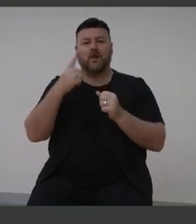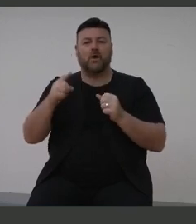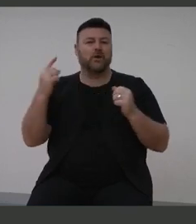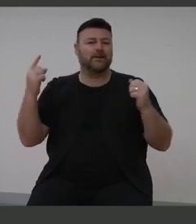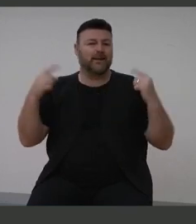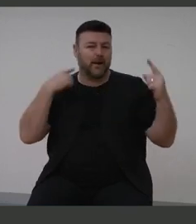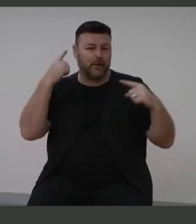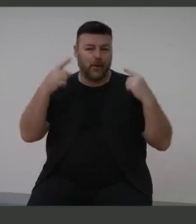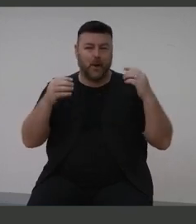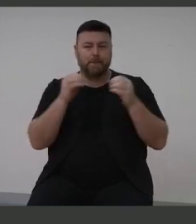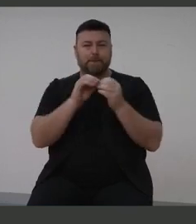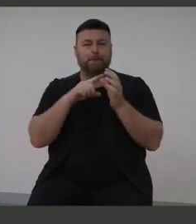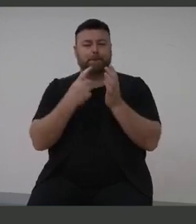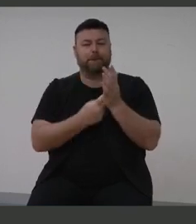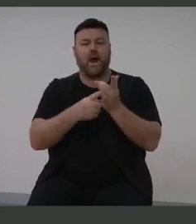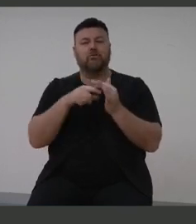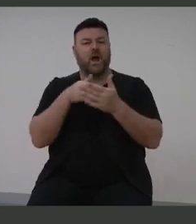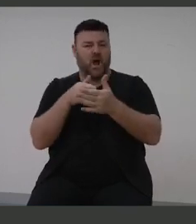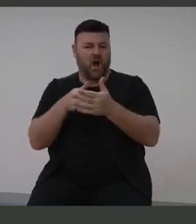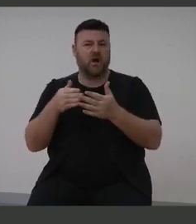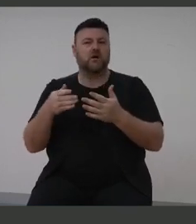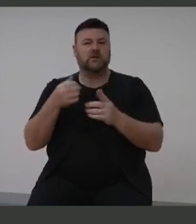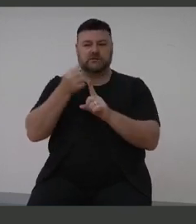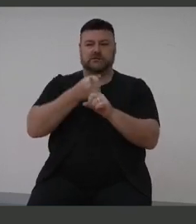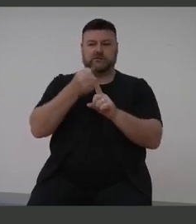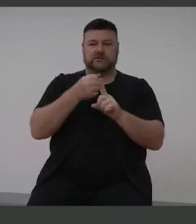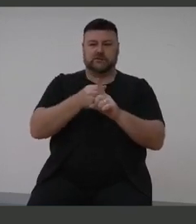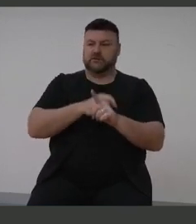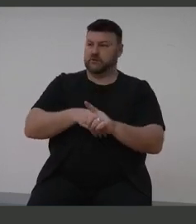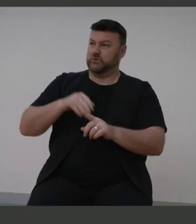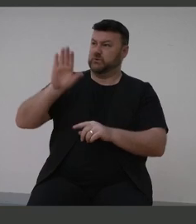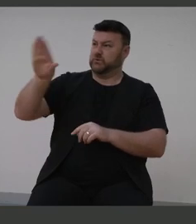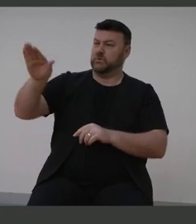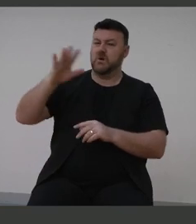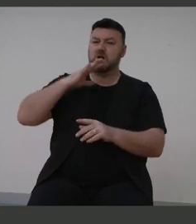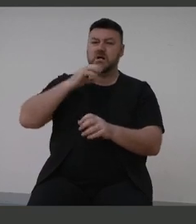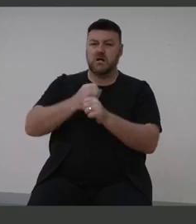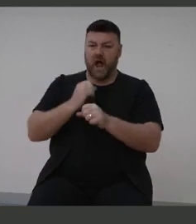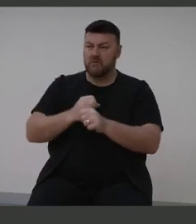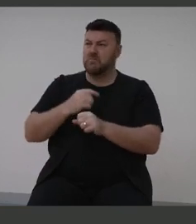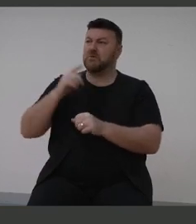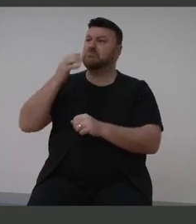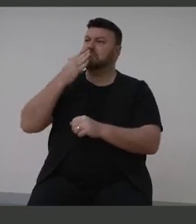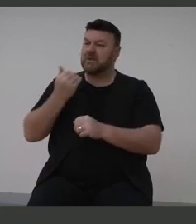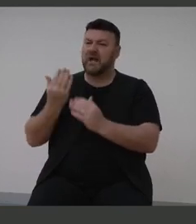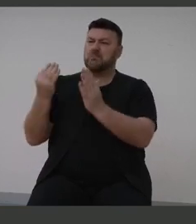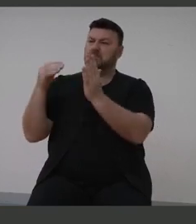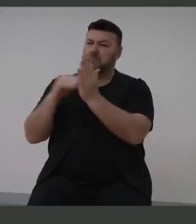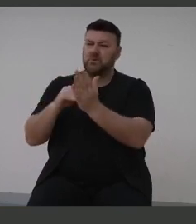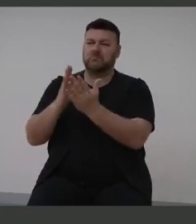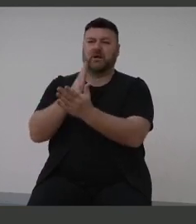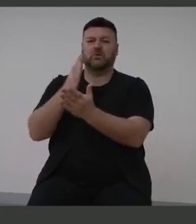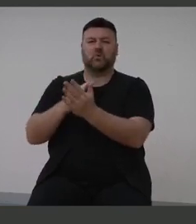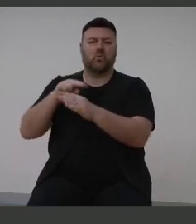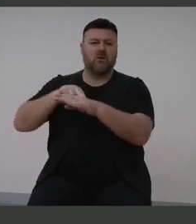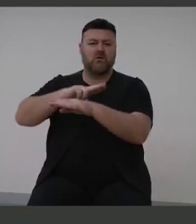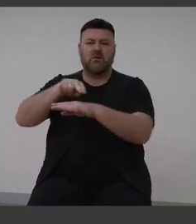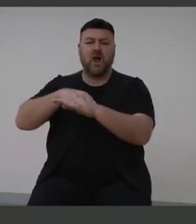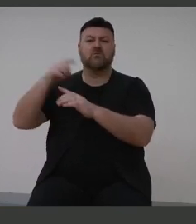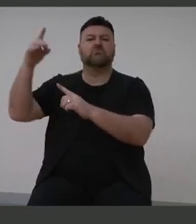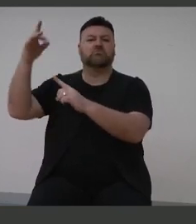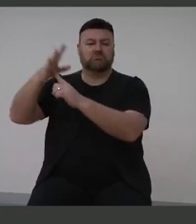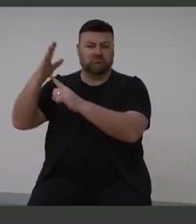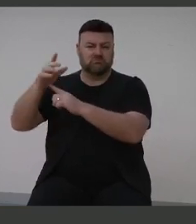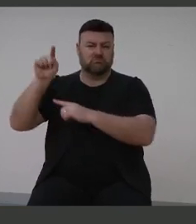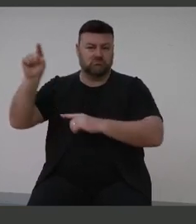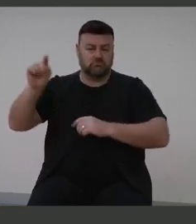a movement to call on our government to make hearing health and wellbeing a national priority. Trent Zimmerman, the